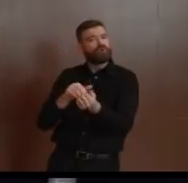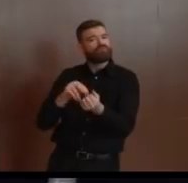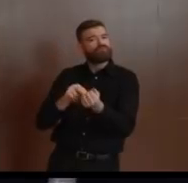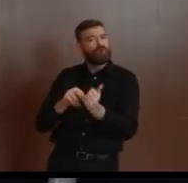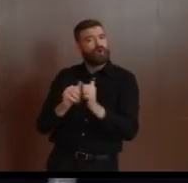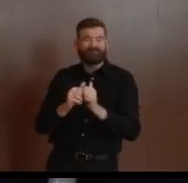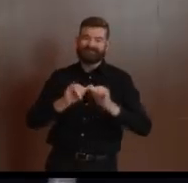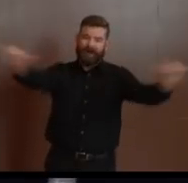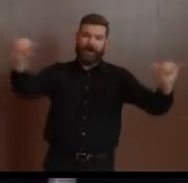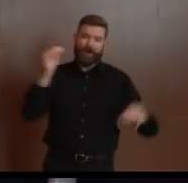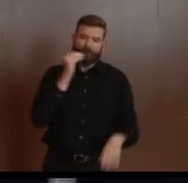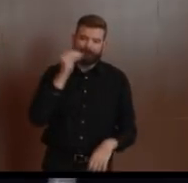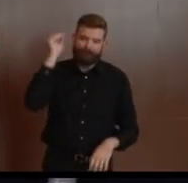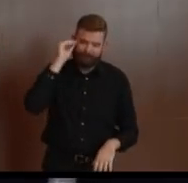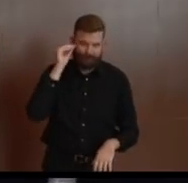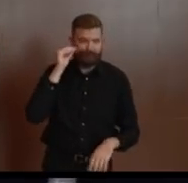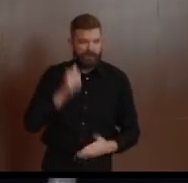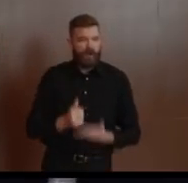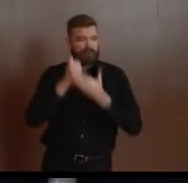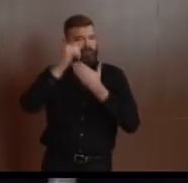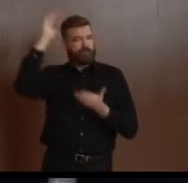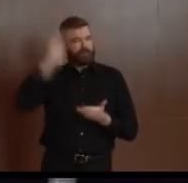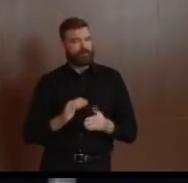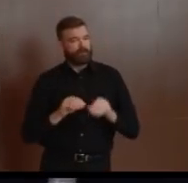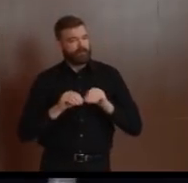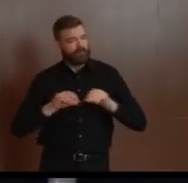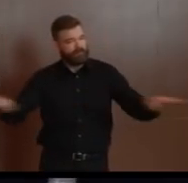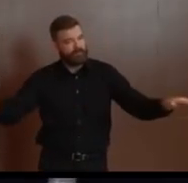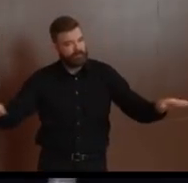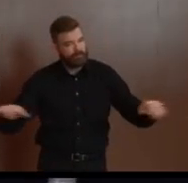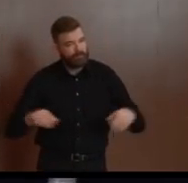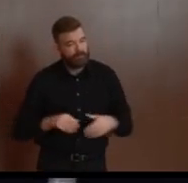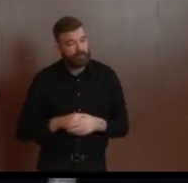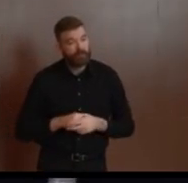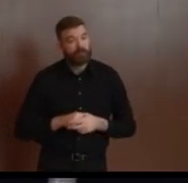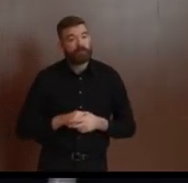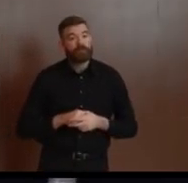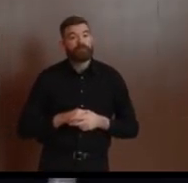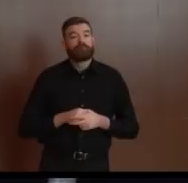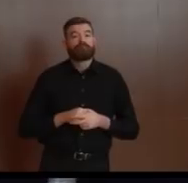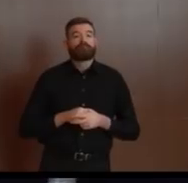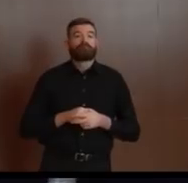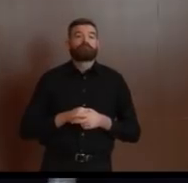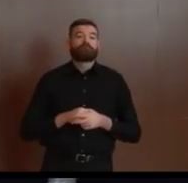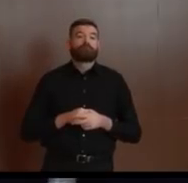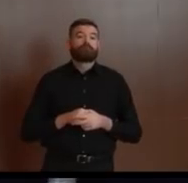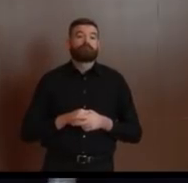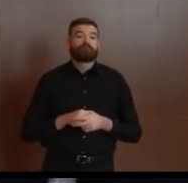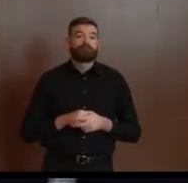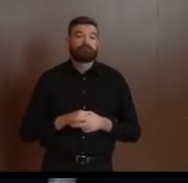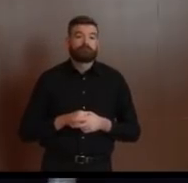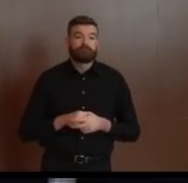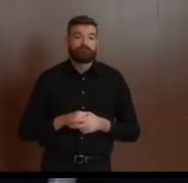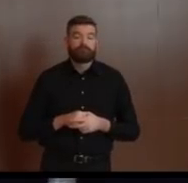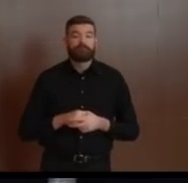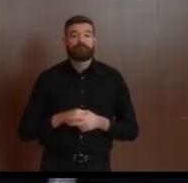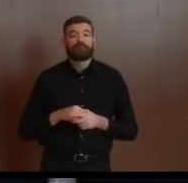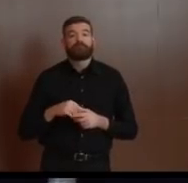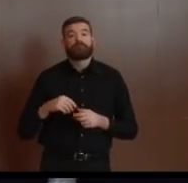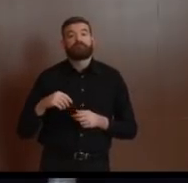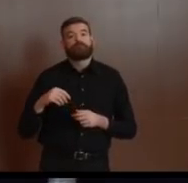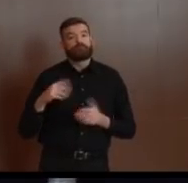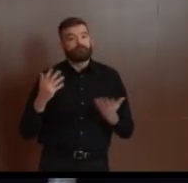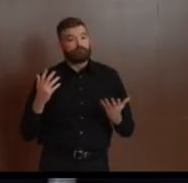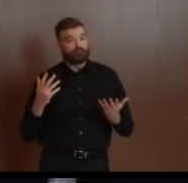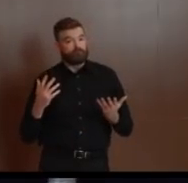reduce the peak numbers of cases and the related demands on the healthcare system. While this effort to reduce peak